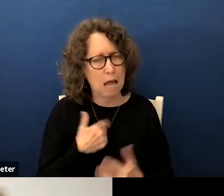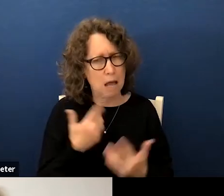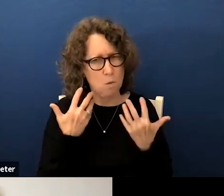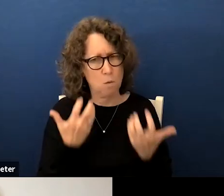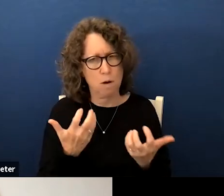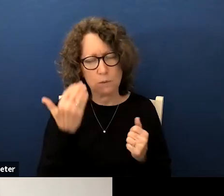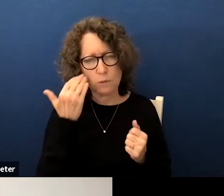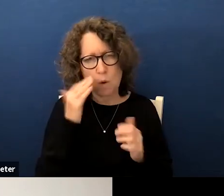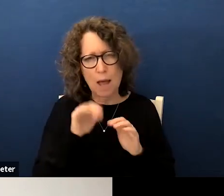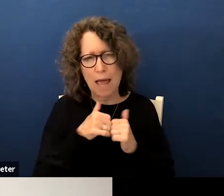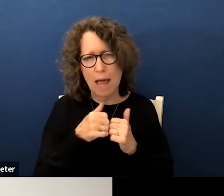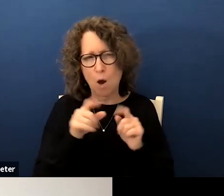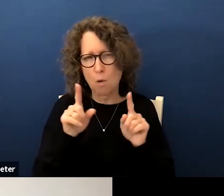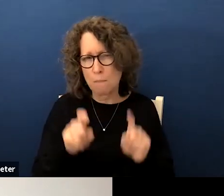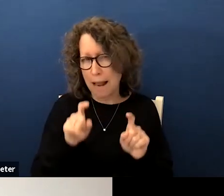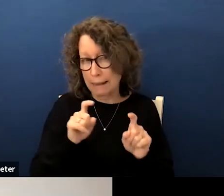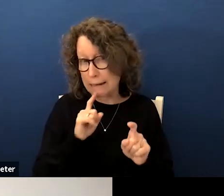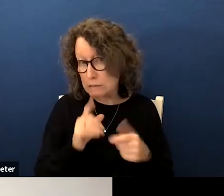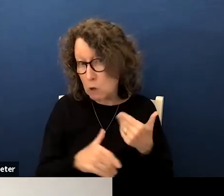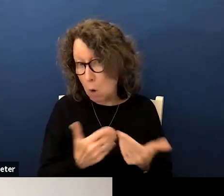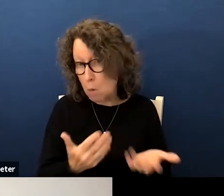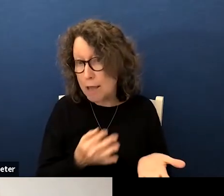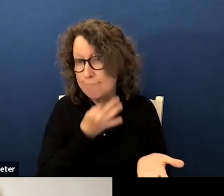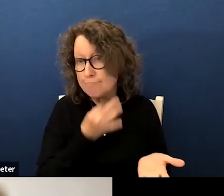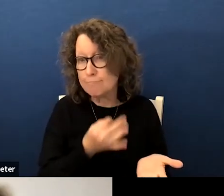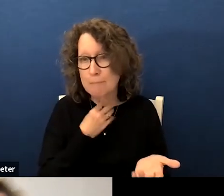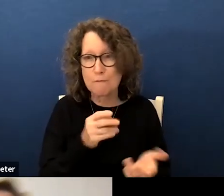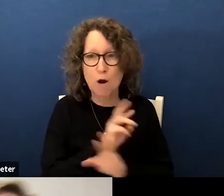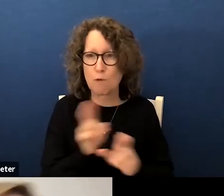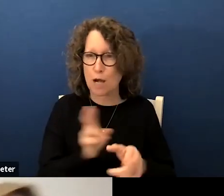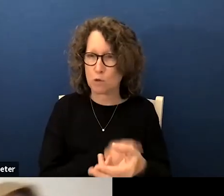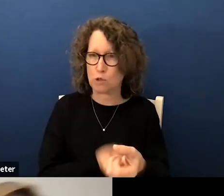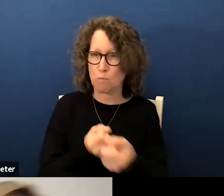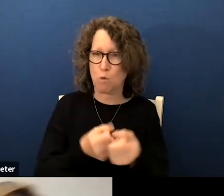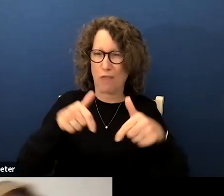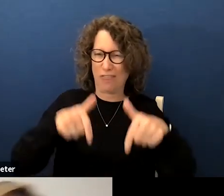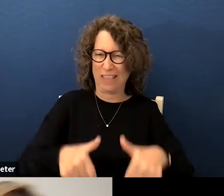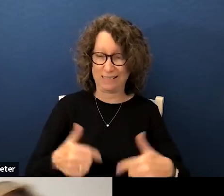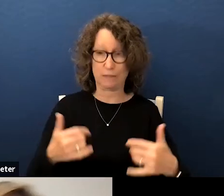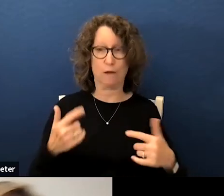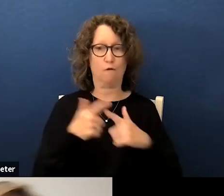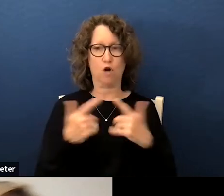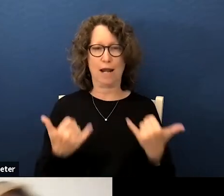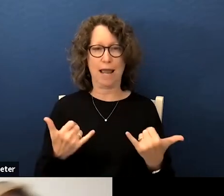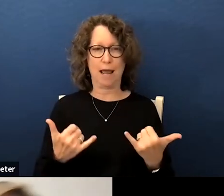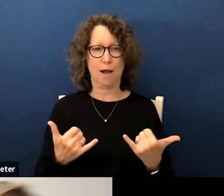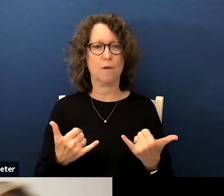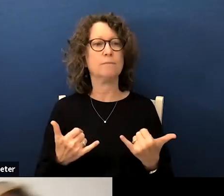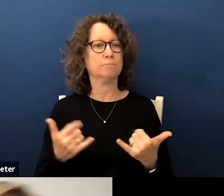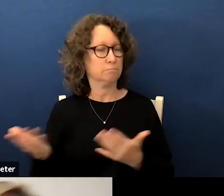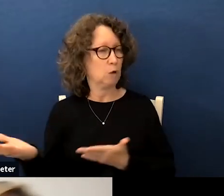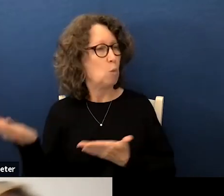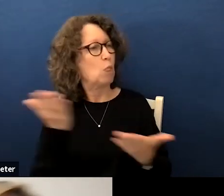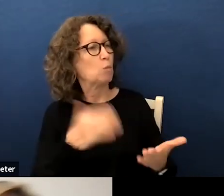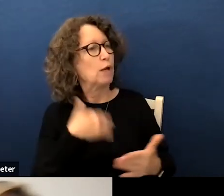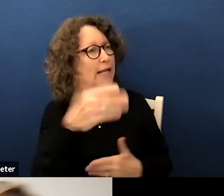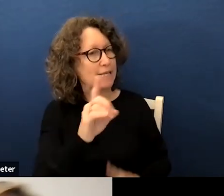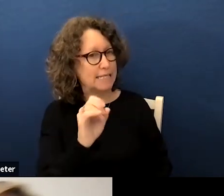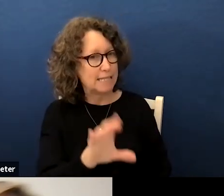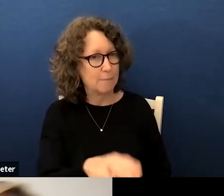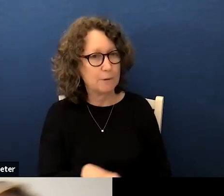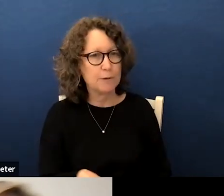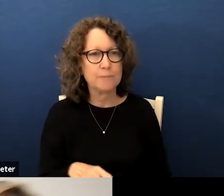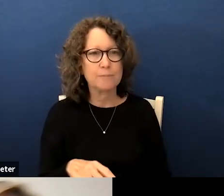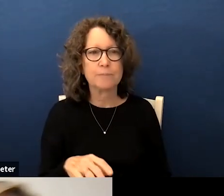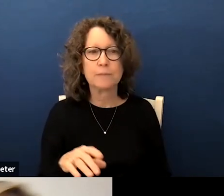to know how the pilot is going um before i'm ready to support this at this point we'll bring that in december okay uh miss